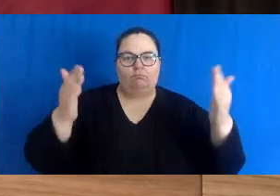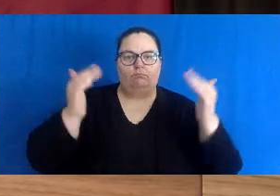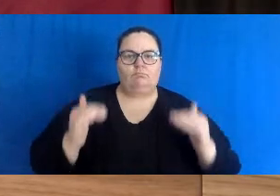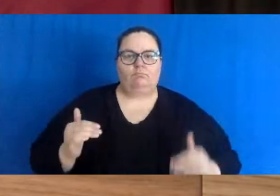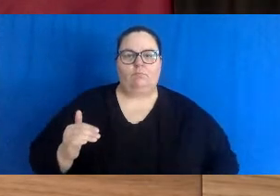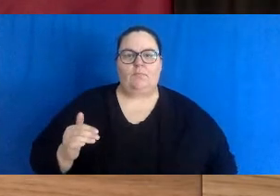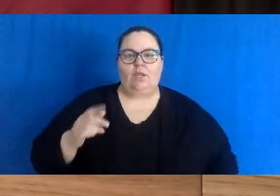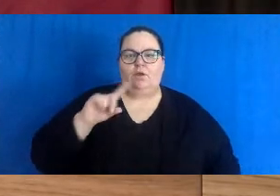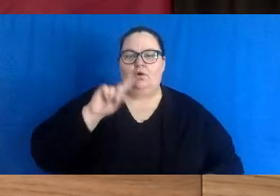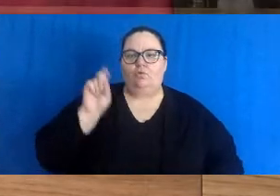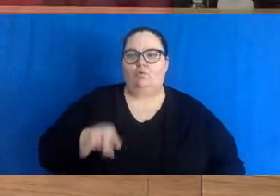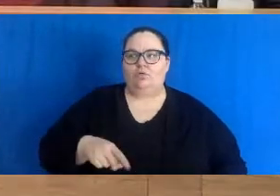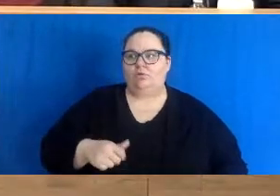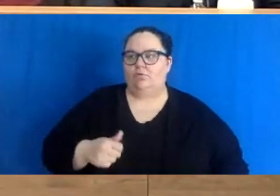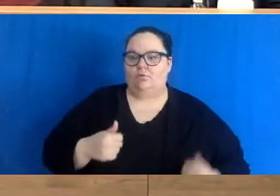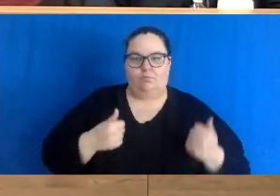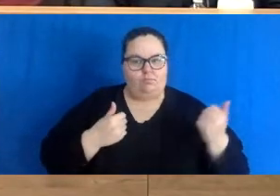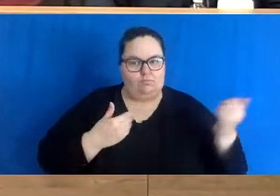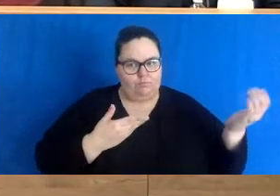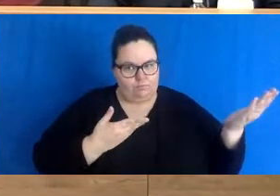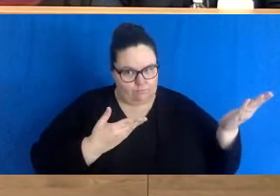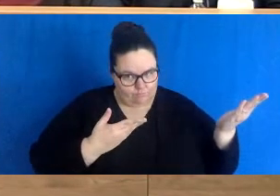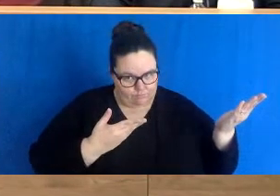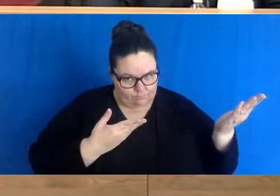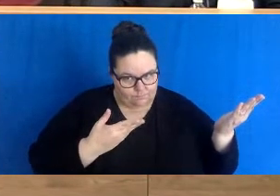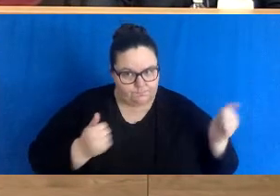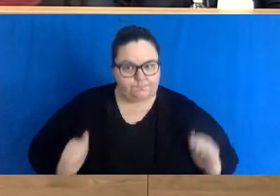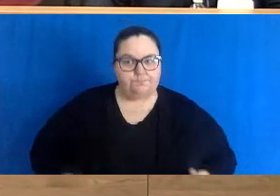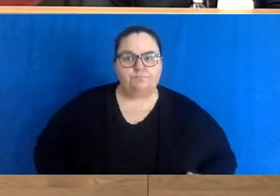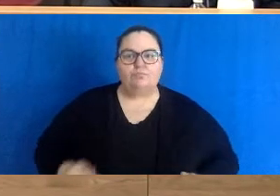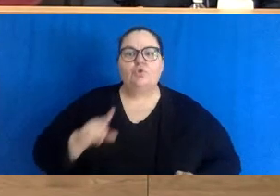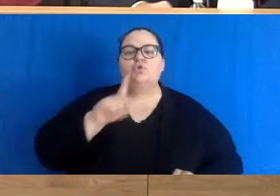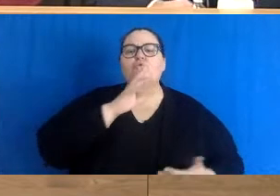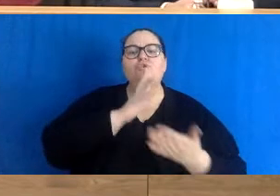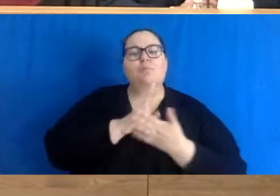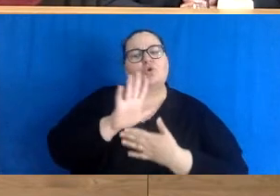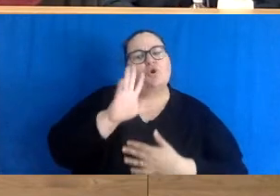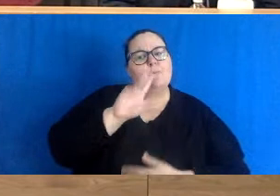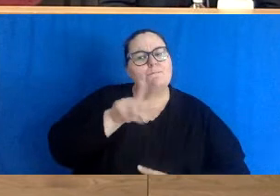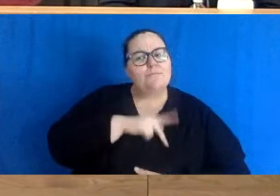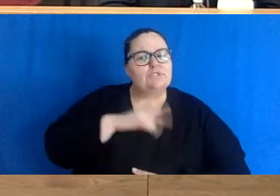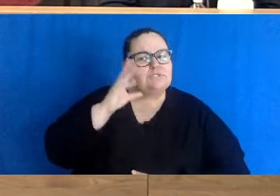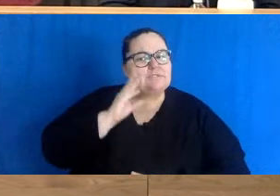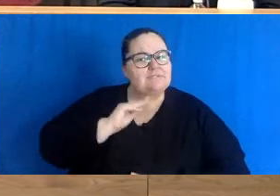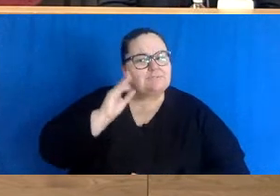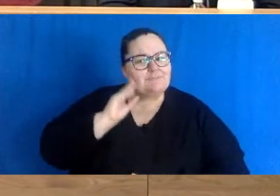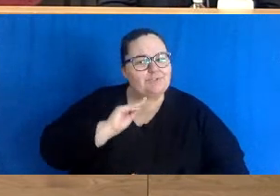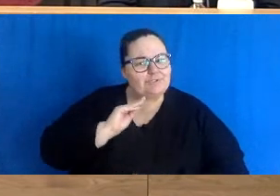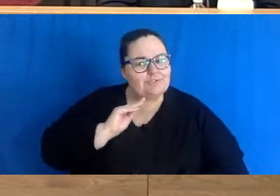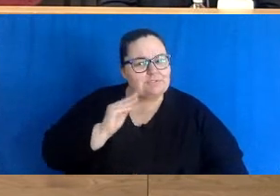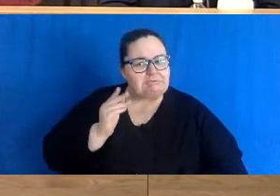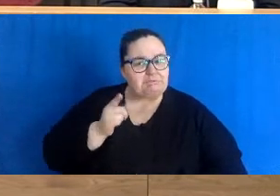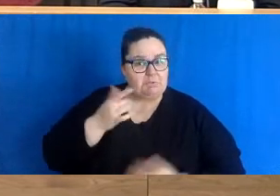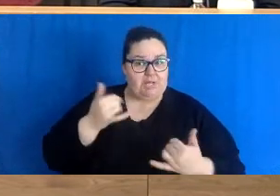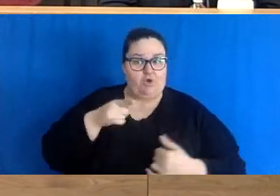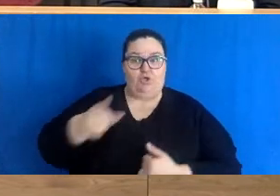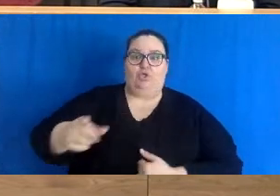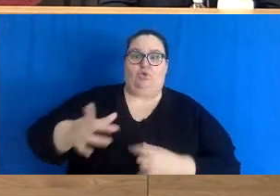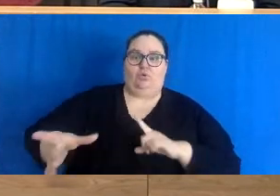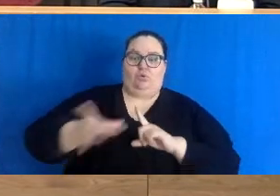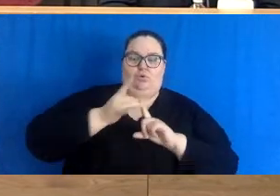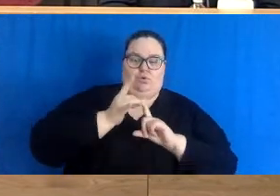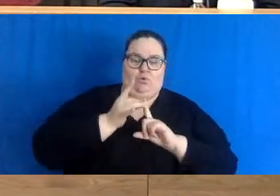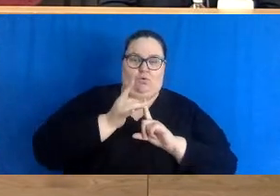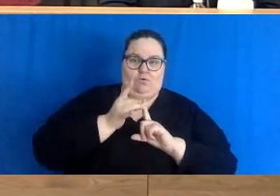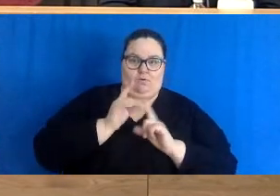for the premier premier you touched on your personal experience with COVID-19 I'm curious if having the virus changed your mind about